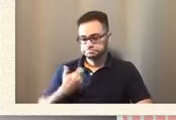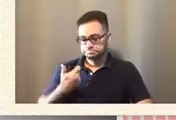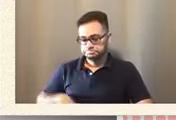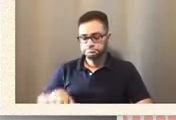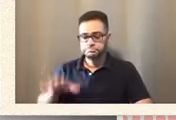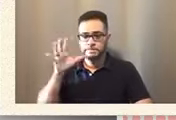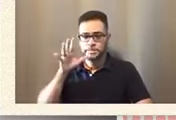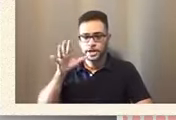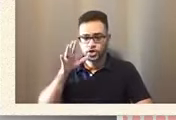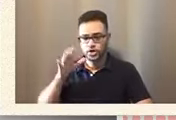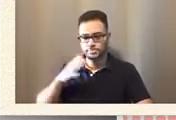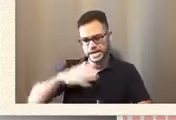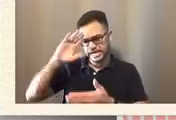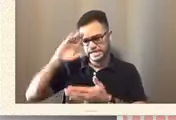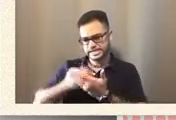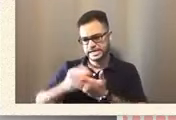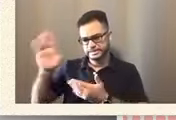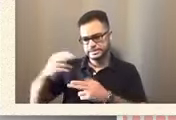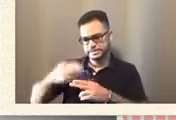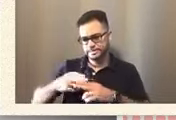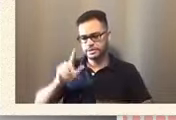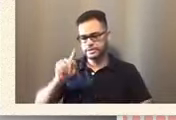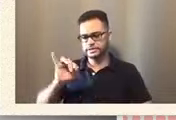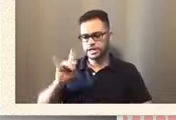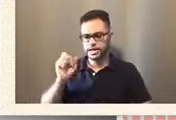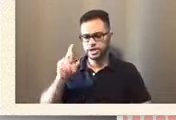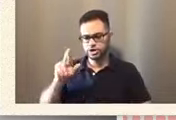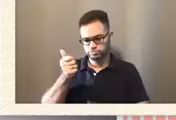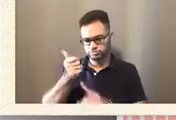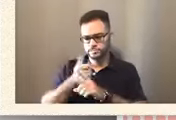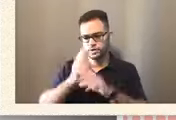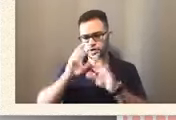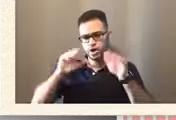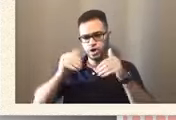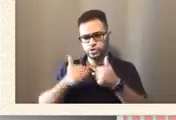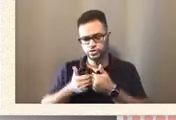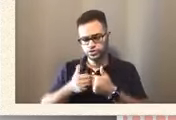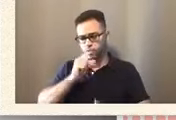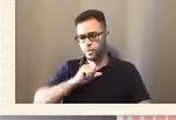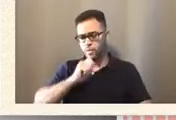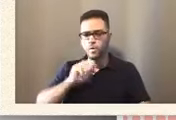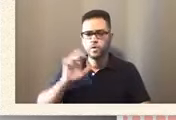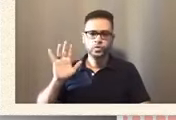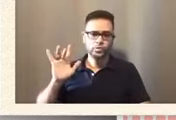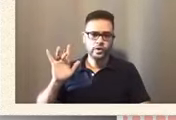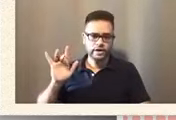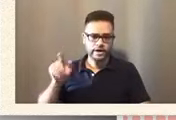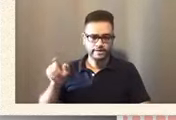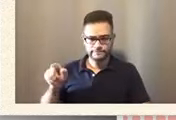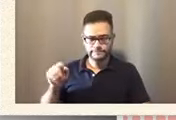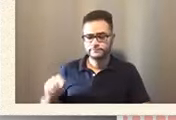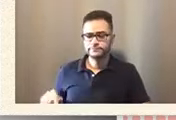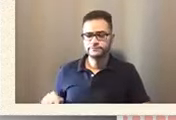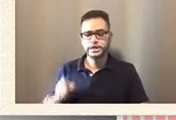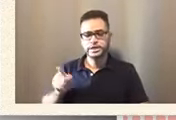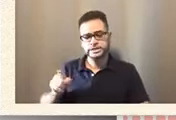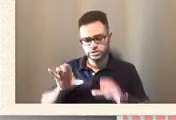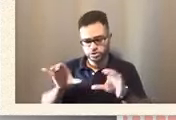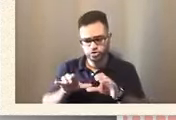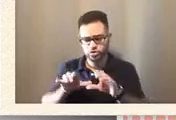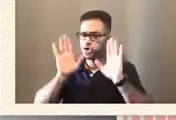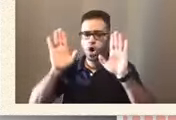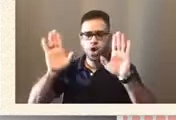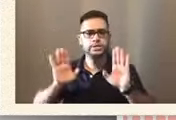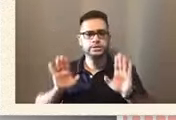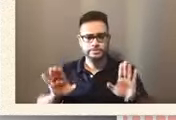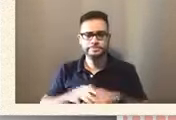He is autistic. He's 25 years old and he's doing awesome. He